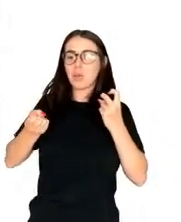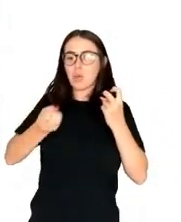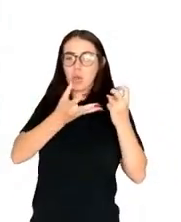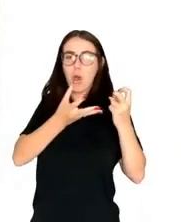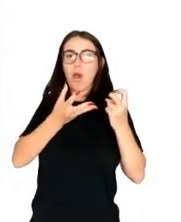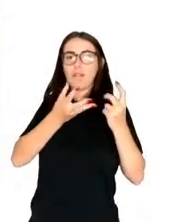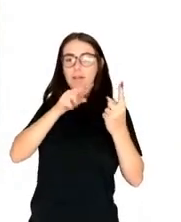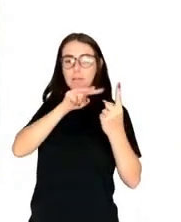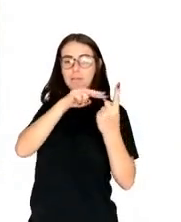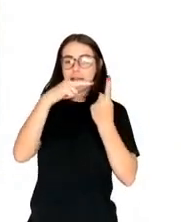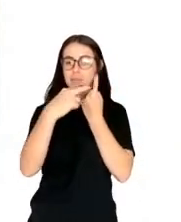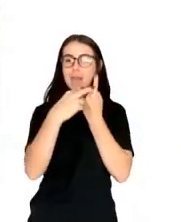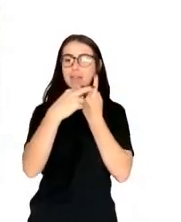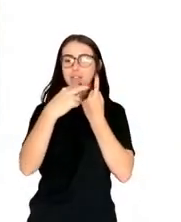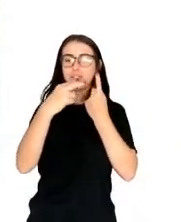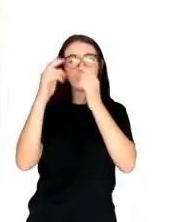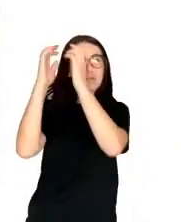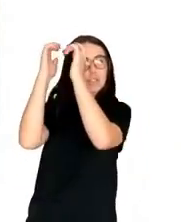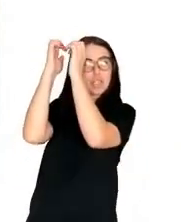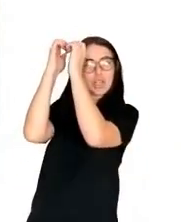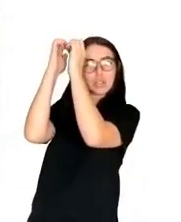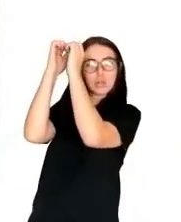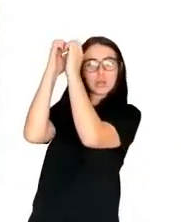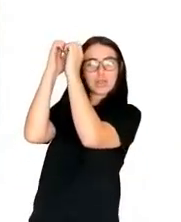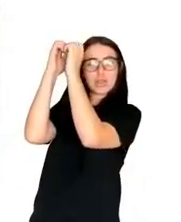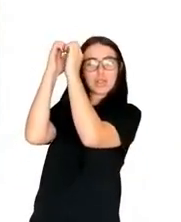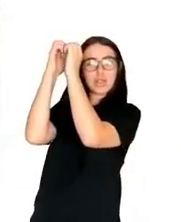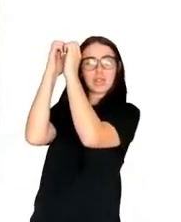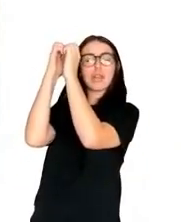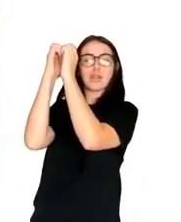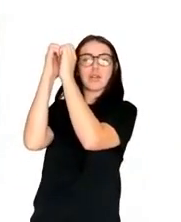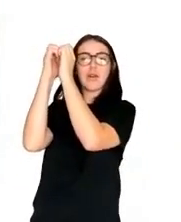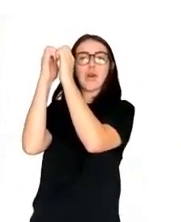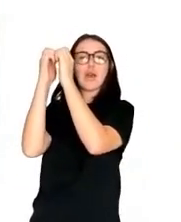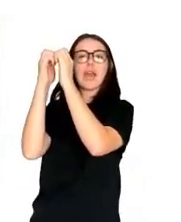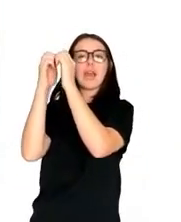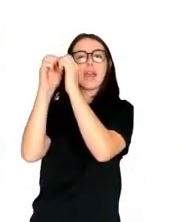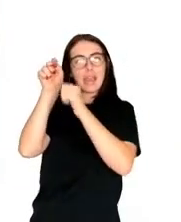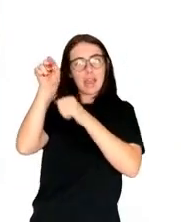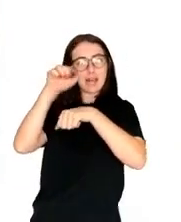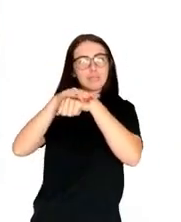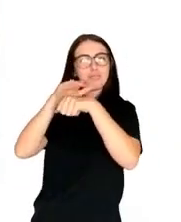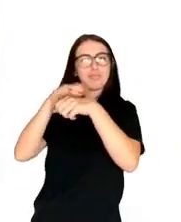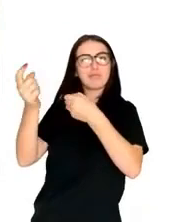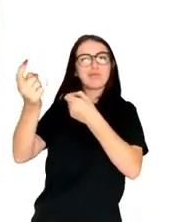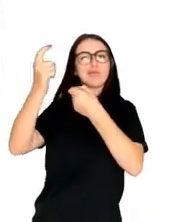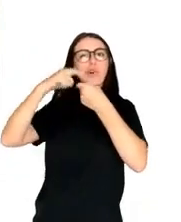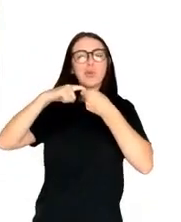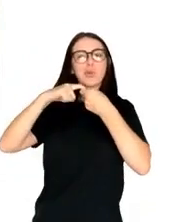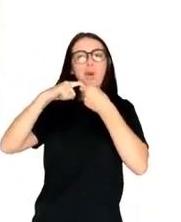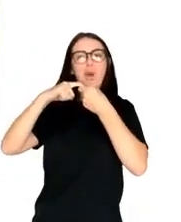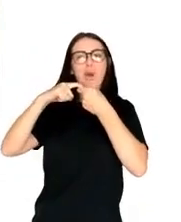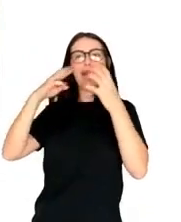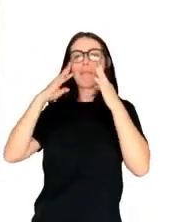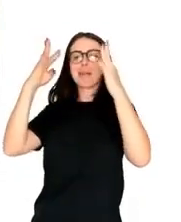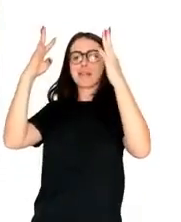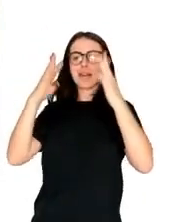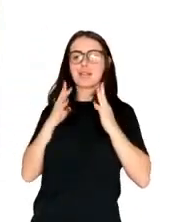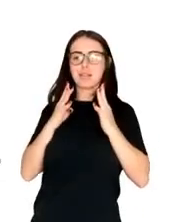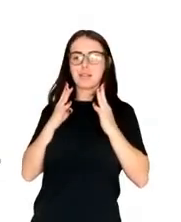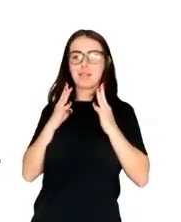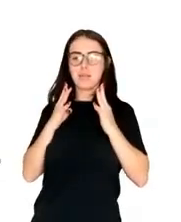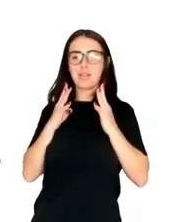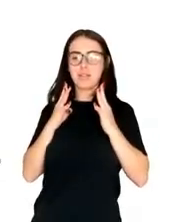absolute confidence and he said, yeah, I don't care. And, uh, uh, you know, fortunately there are a lot of